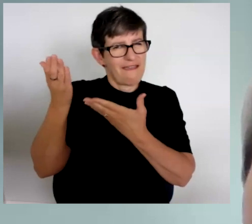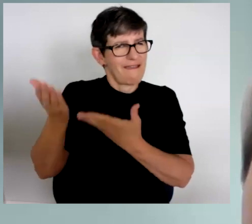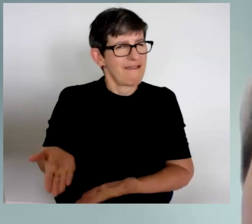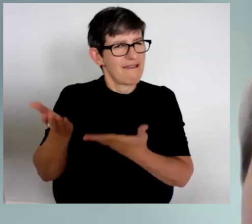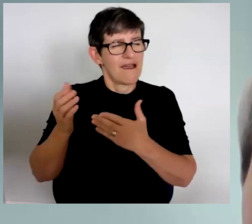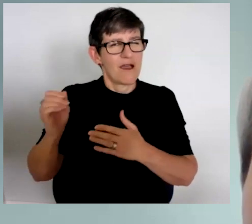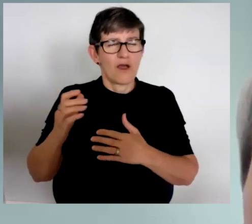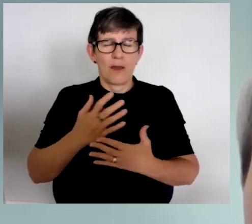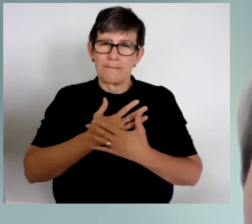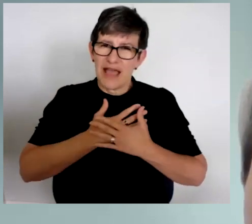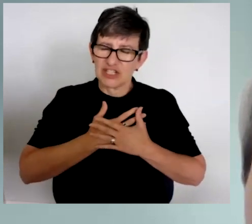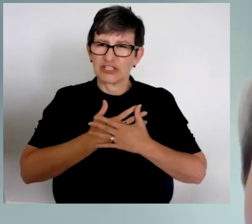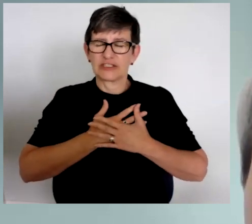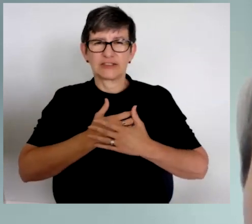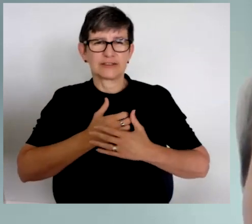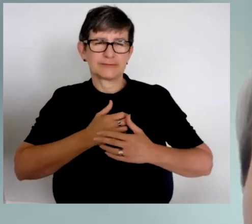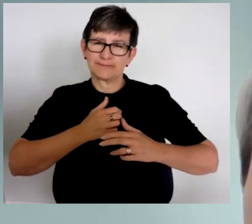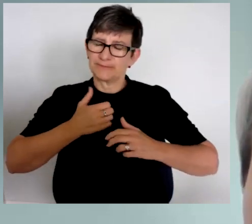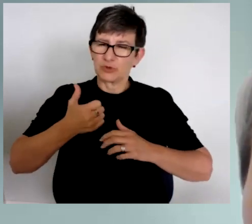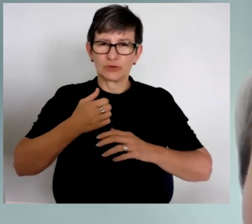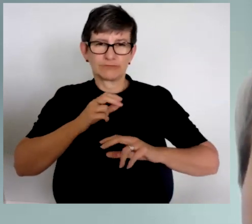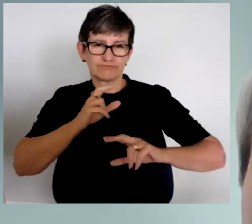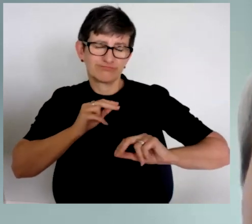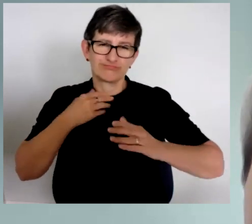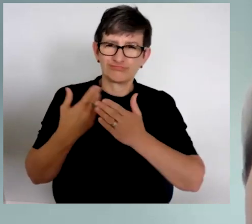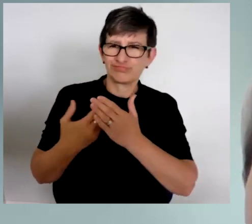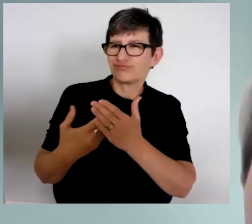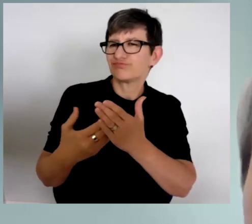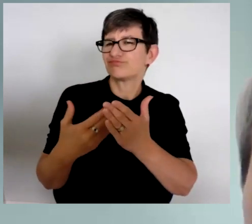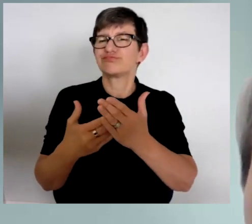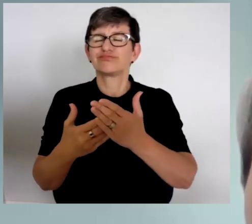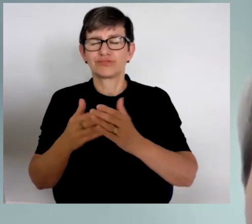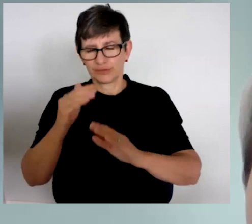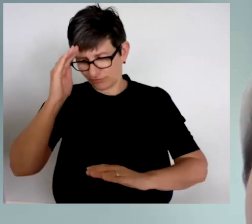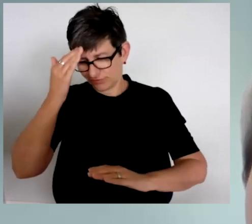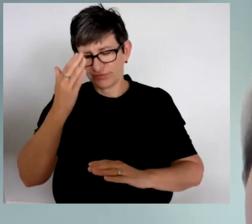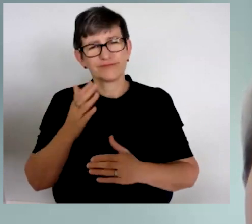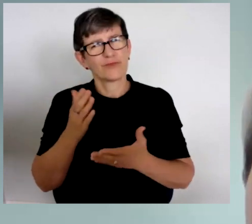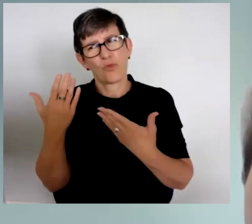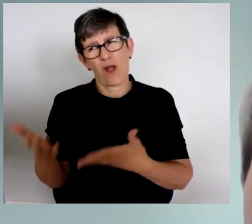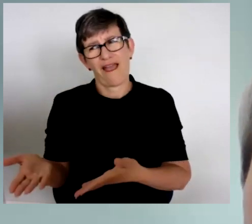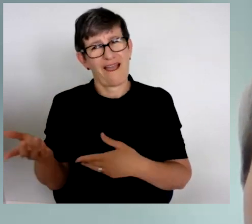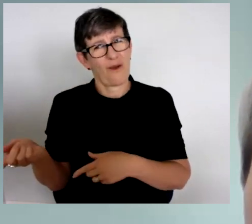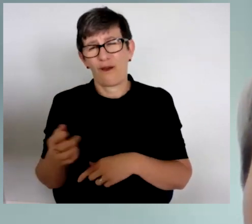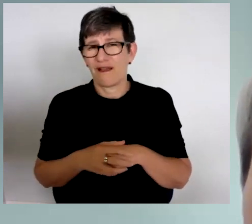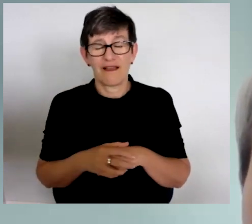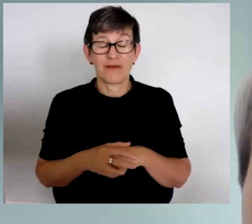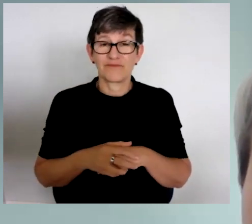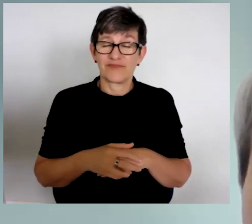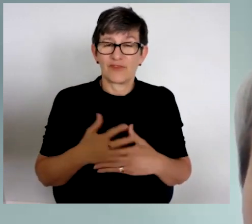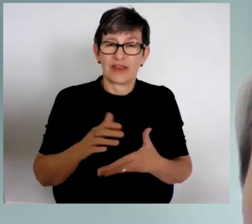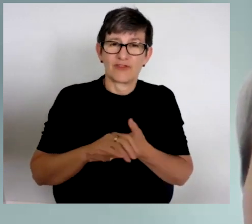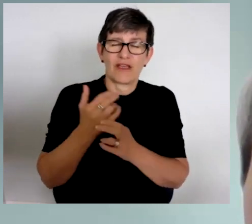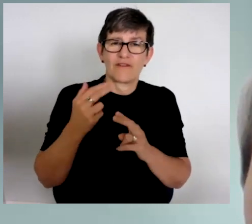articulate, wise, and steadfast as Sue comes along. And I'm grateful to ACAN for giving me the opportunity